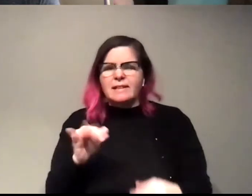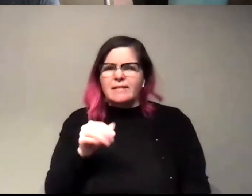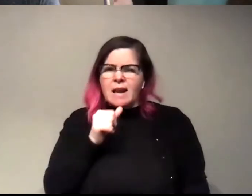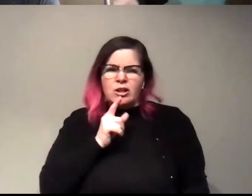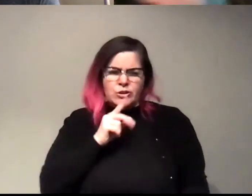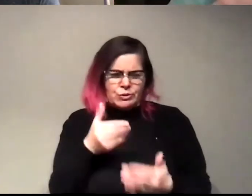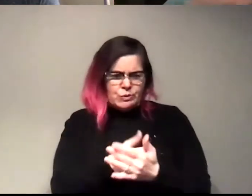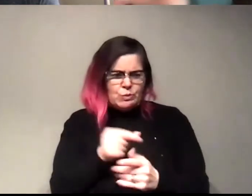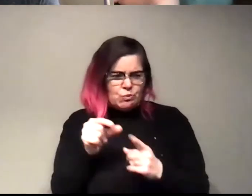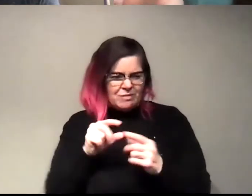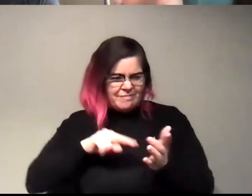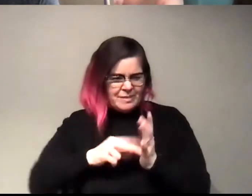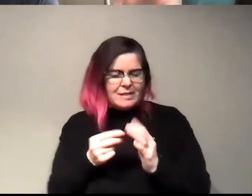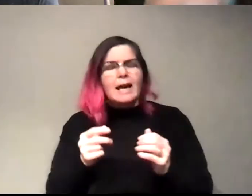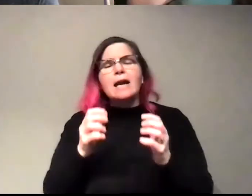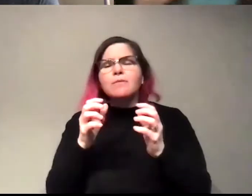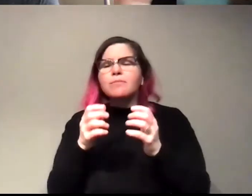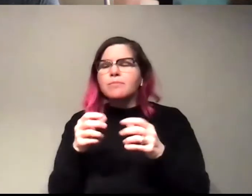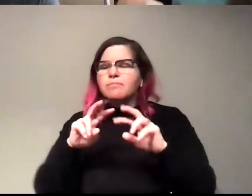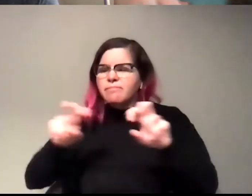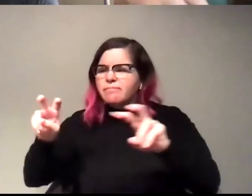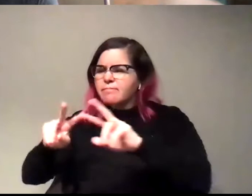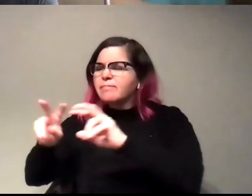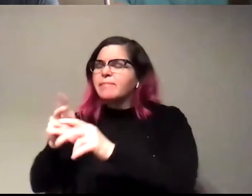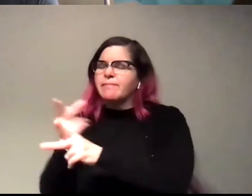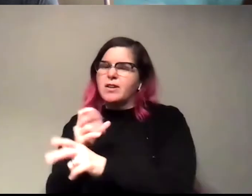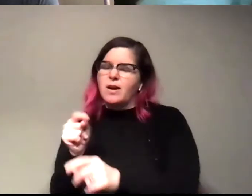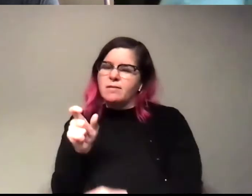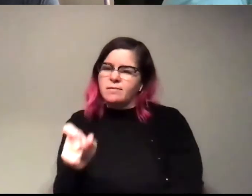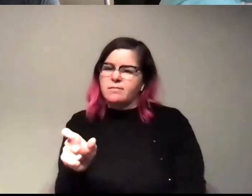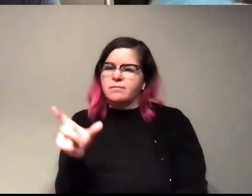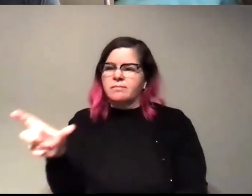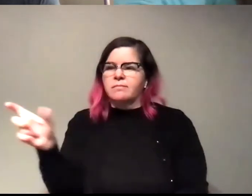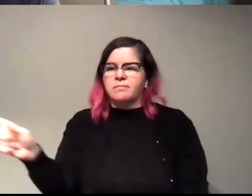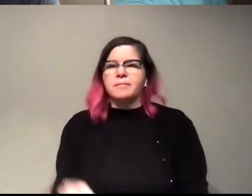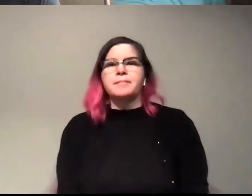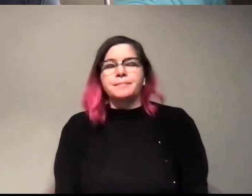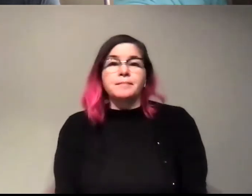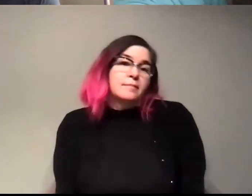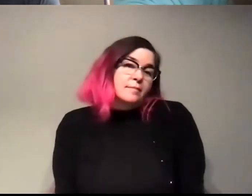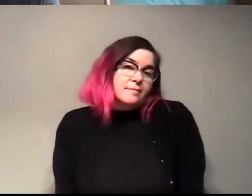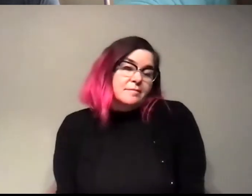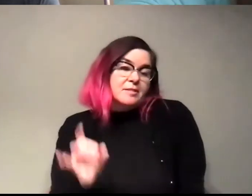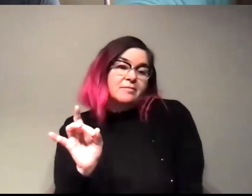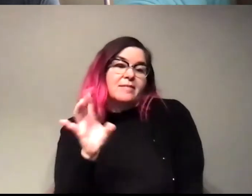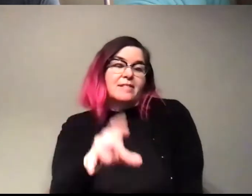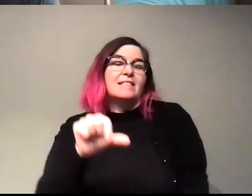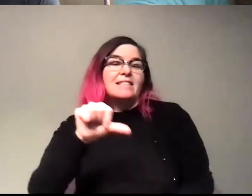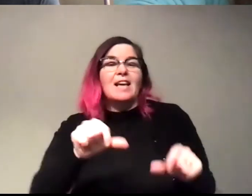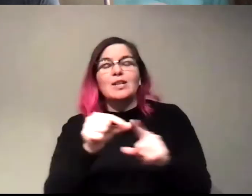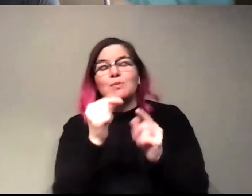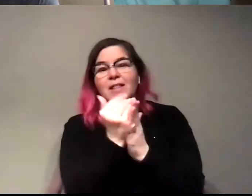word means, you can kind of break it down and figure it out. And so there's your science word lesson